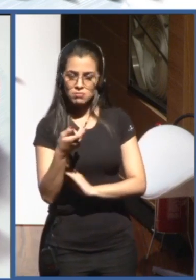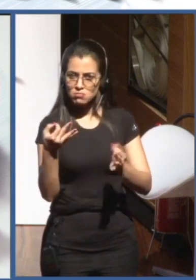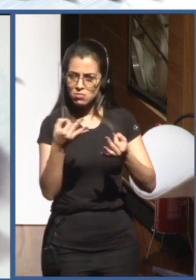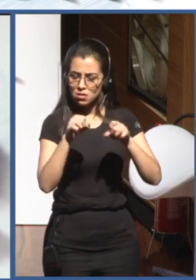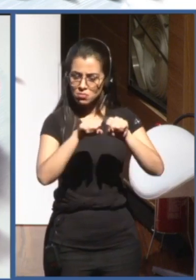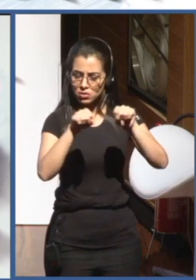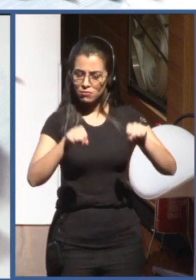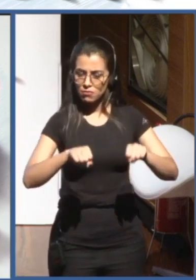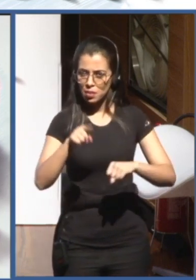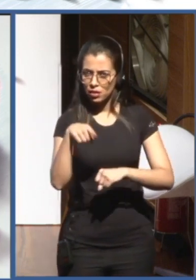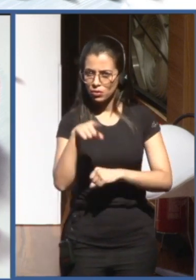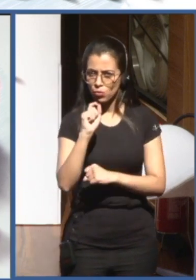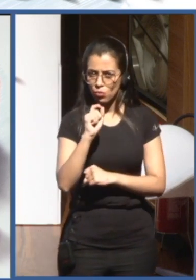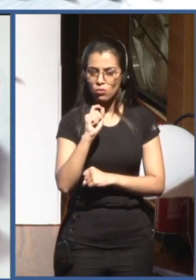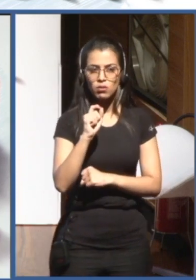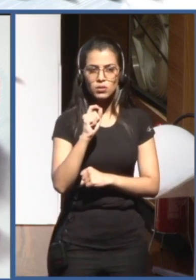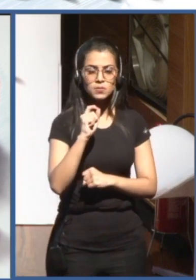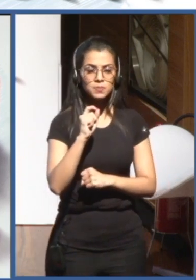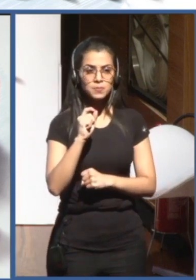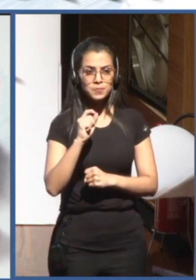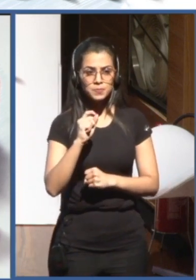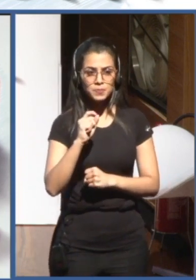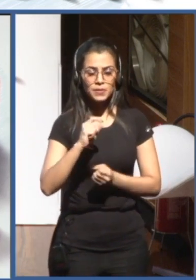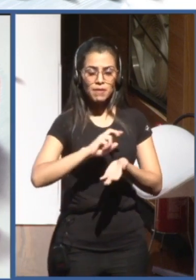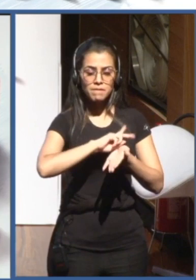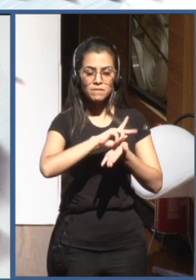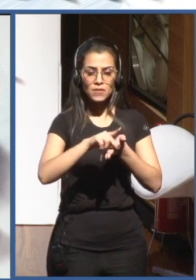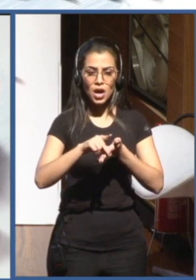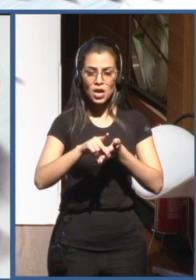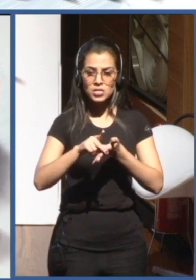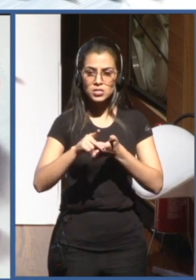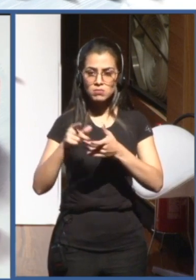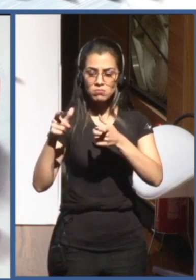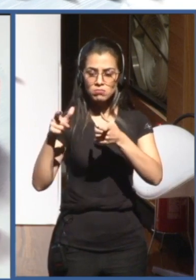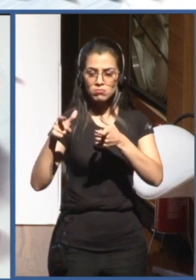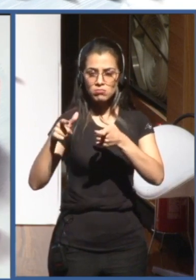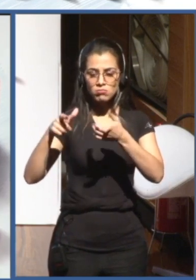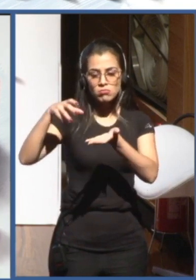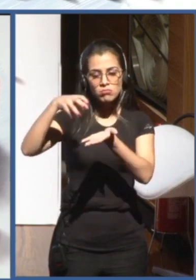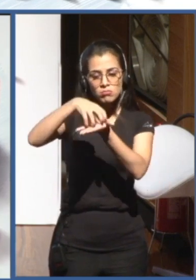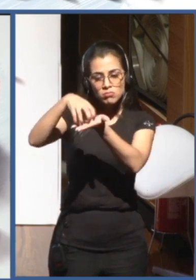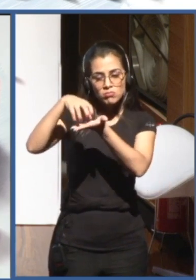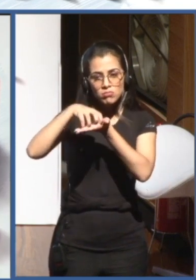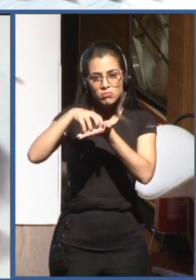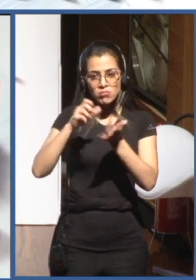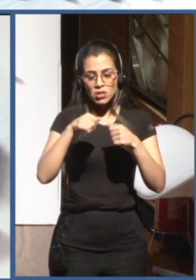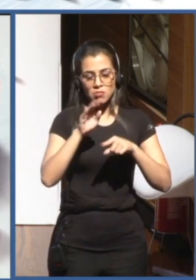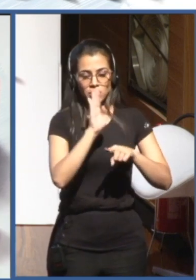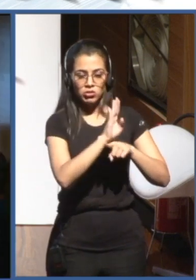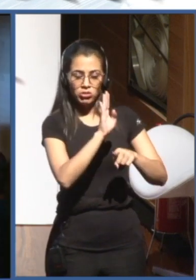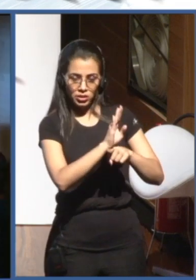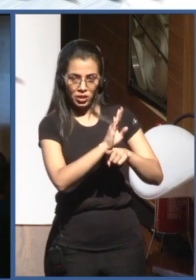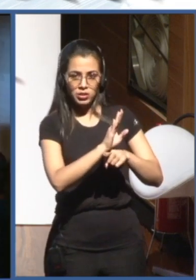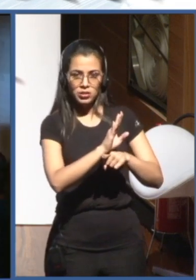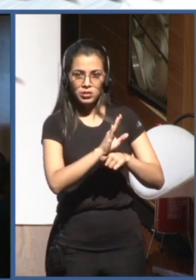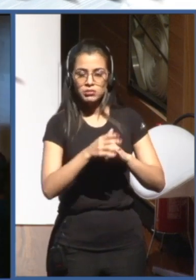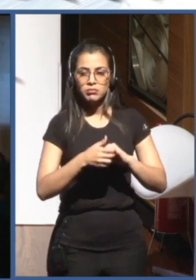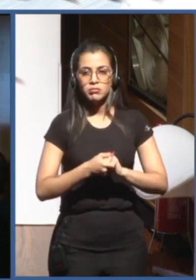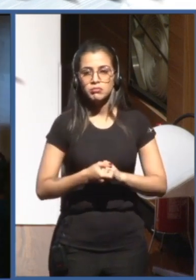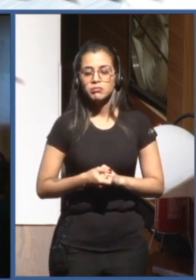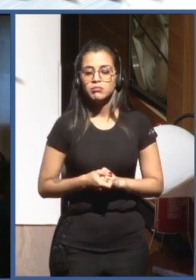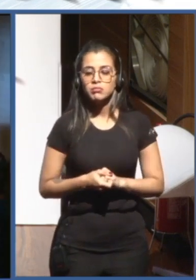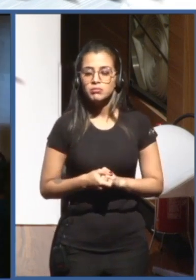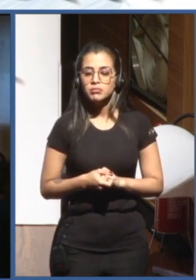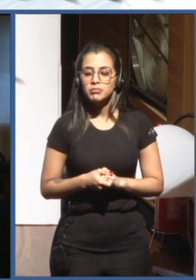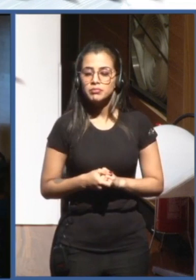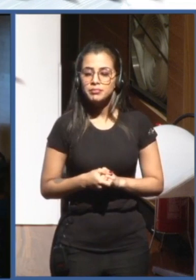different organizations can collaborate as organization, not as individual. I see. I see. Thank you. Valeria. UNA